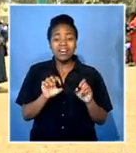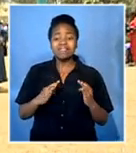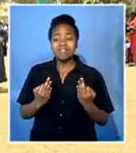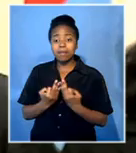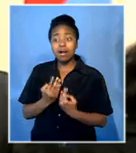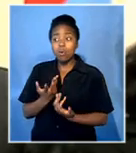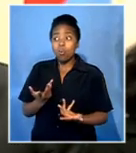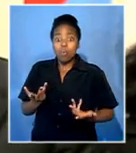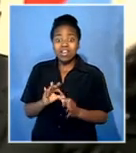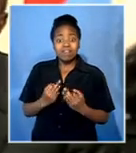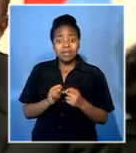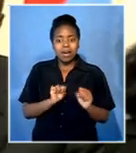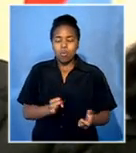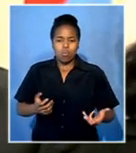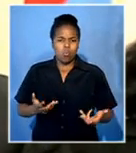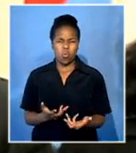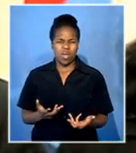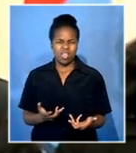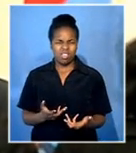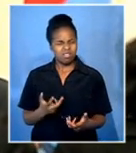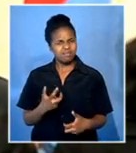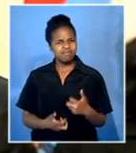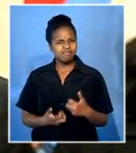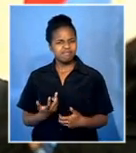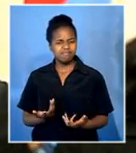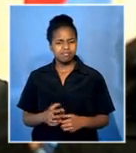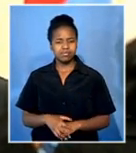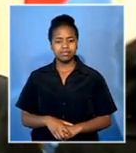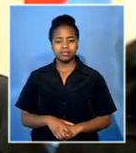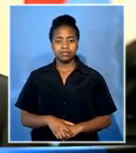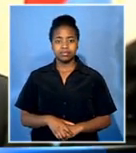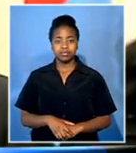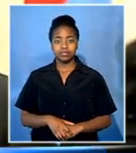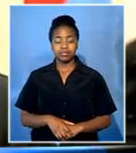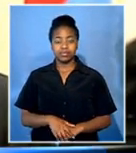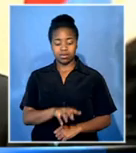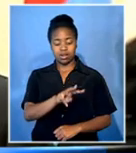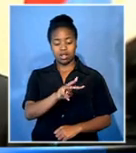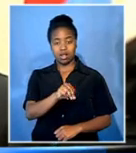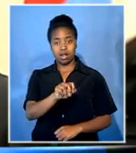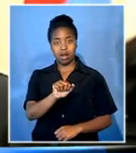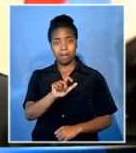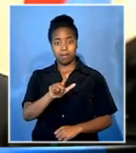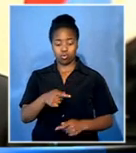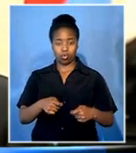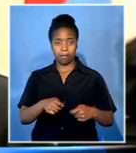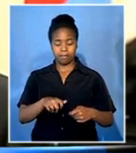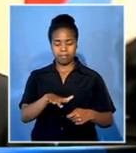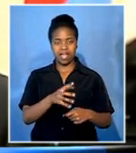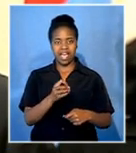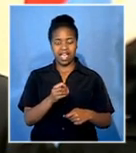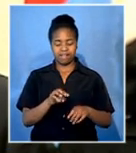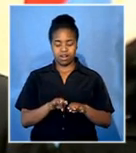are the other remains towards the tail end of the operation three floors of the Westgate mall collapsed